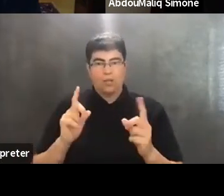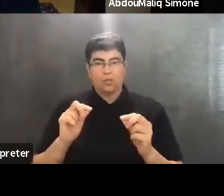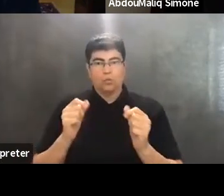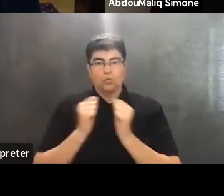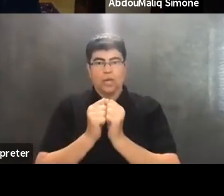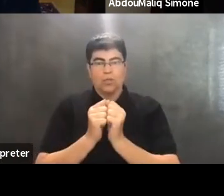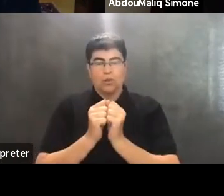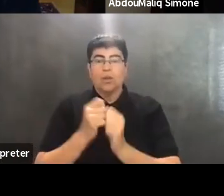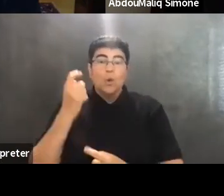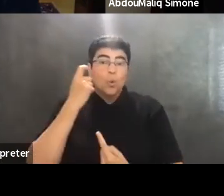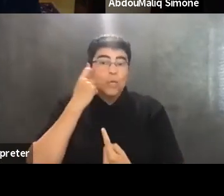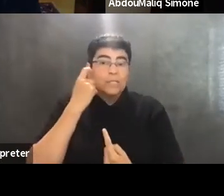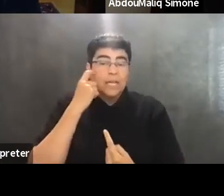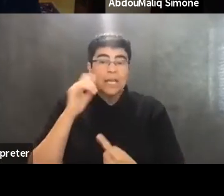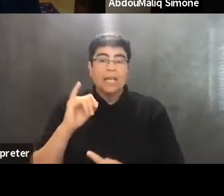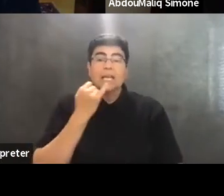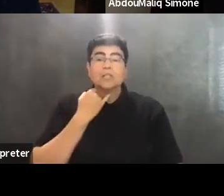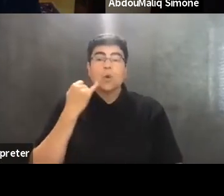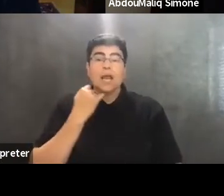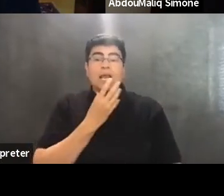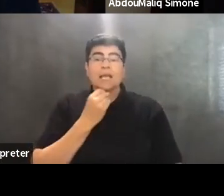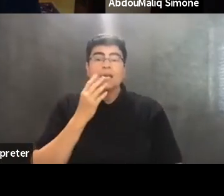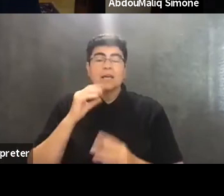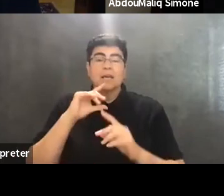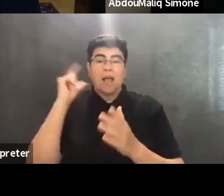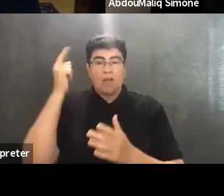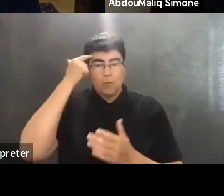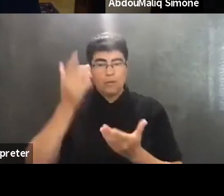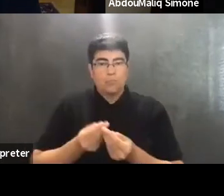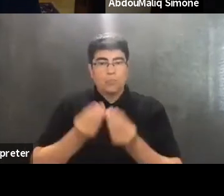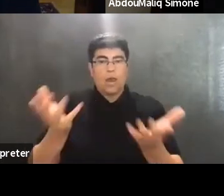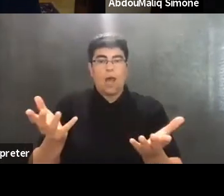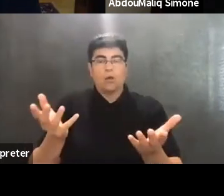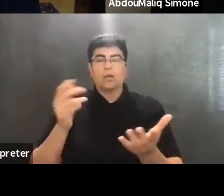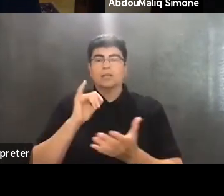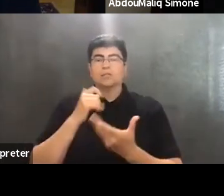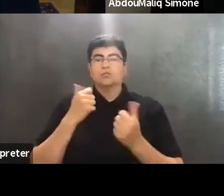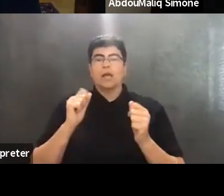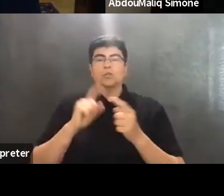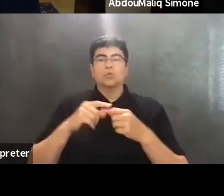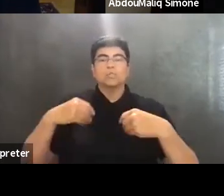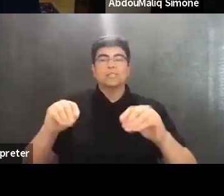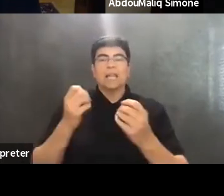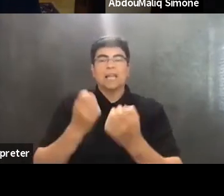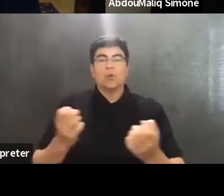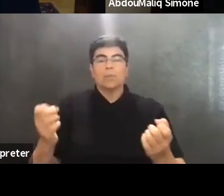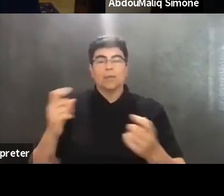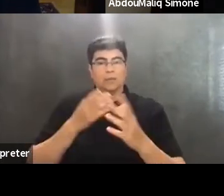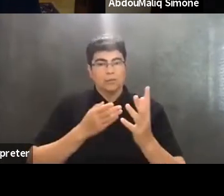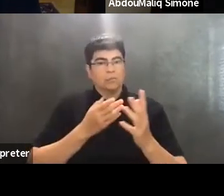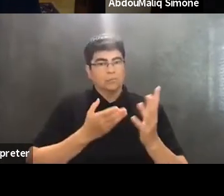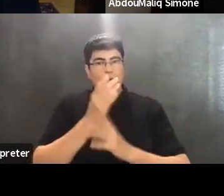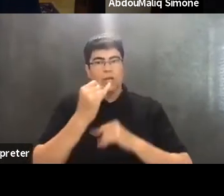Um, recently, uh, the Israeli government has put out a tender, for example, trying to sell its equipment internationally,